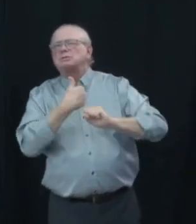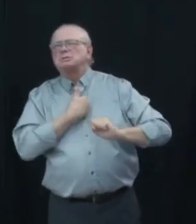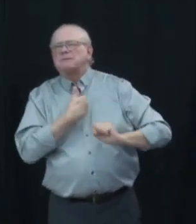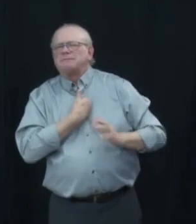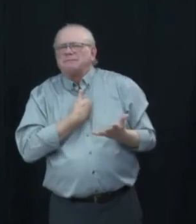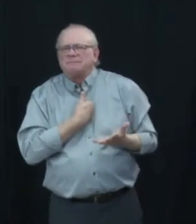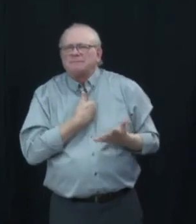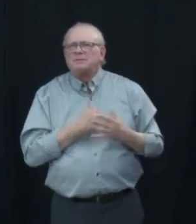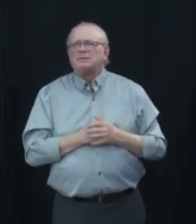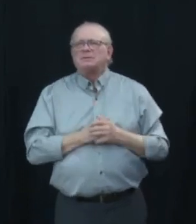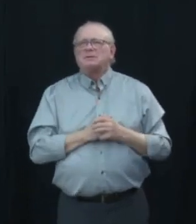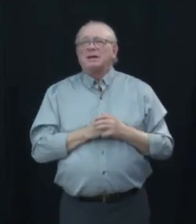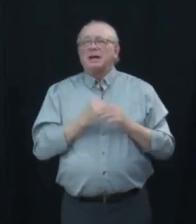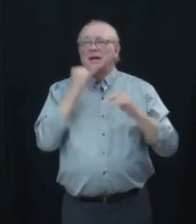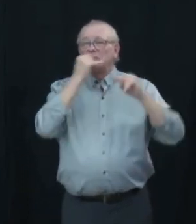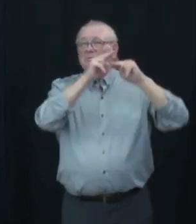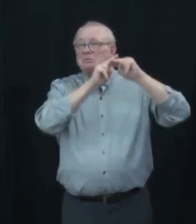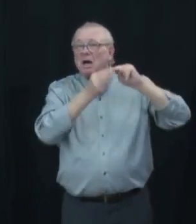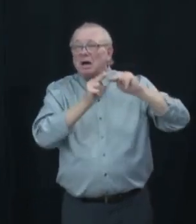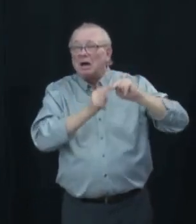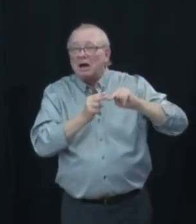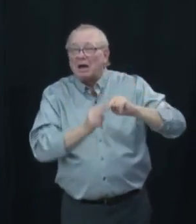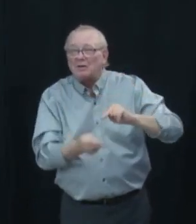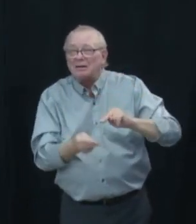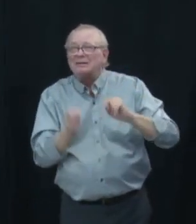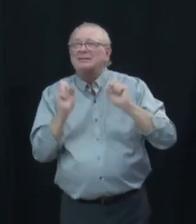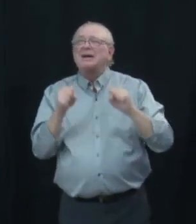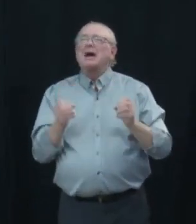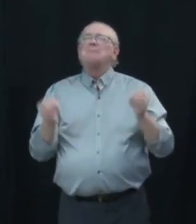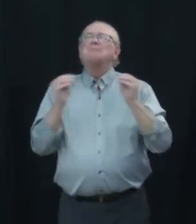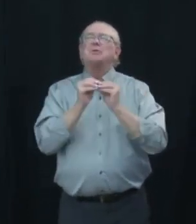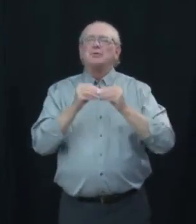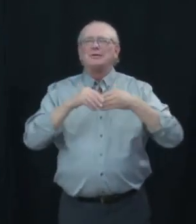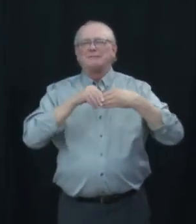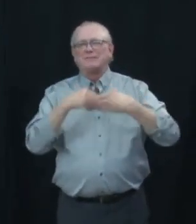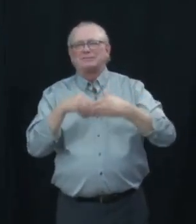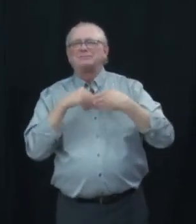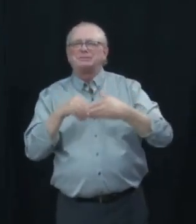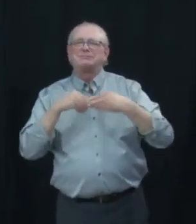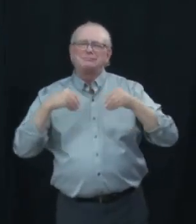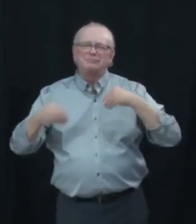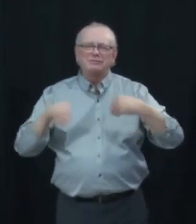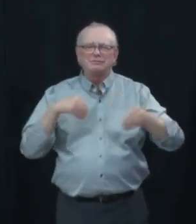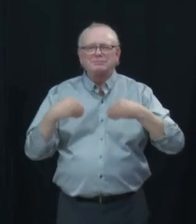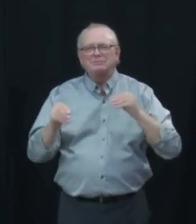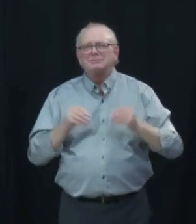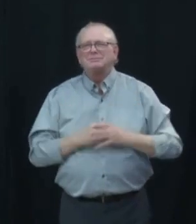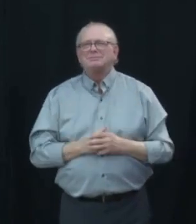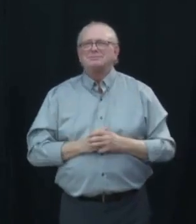risk factors are able to do more without adding those layers of protection so we need to be able to